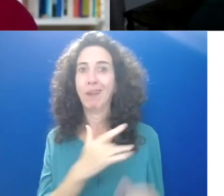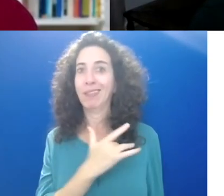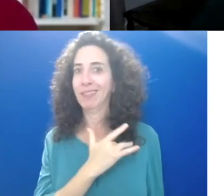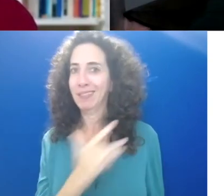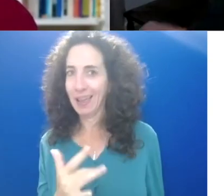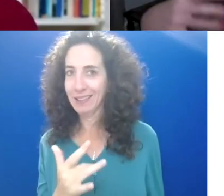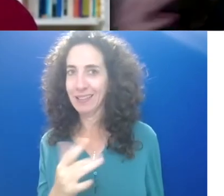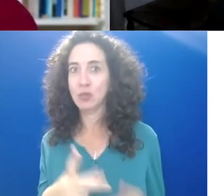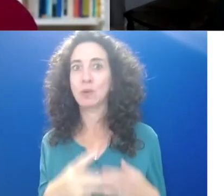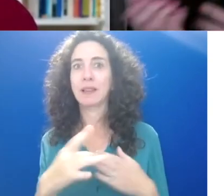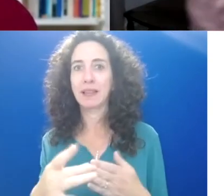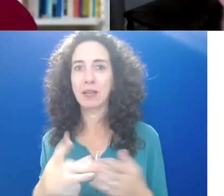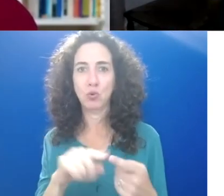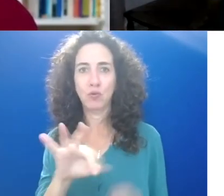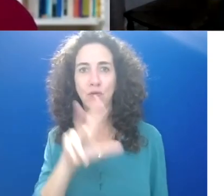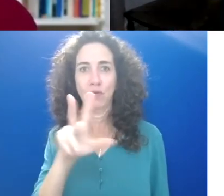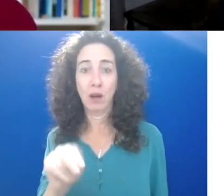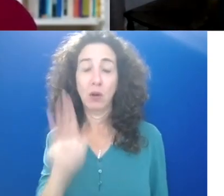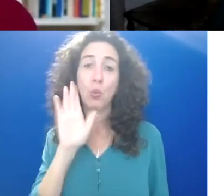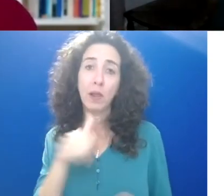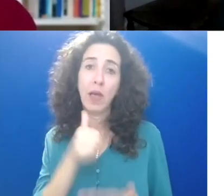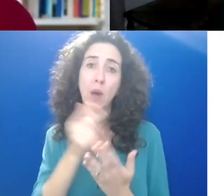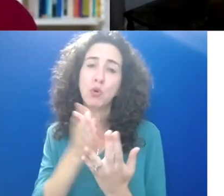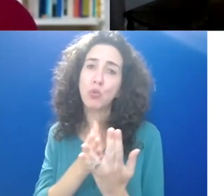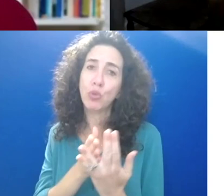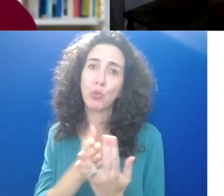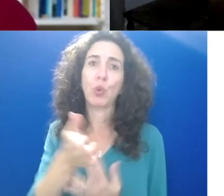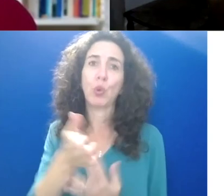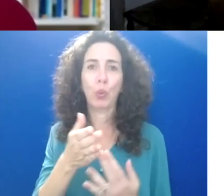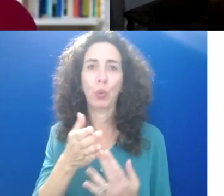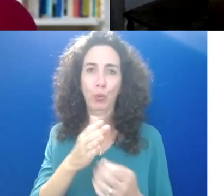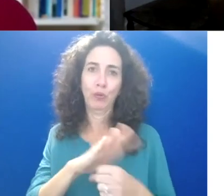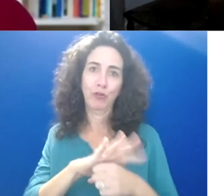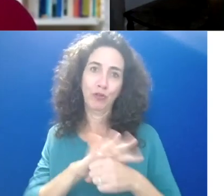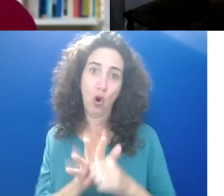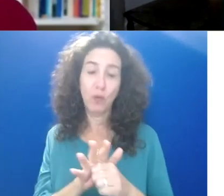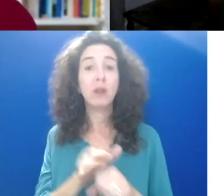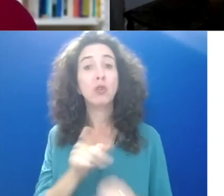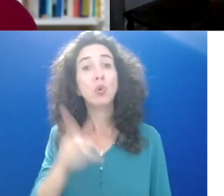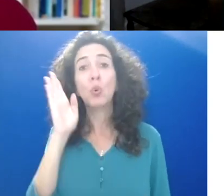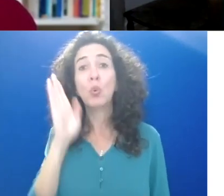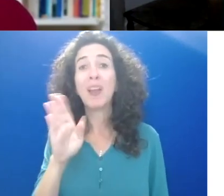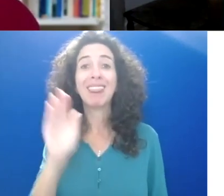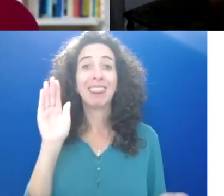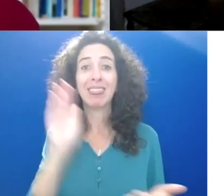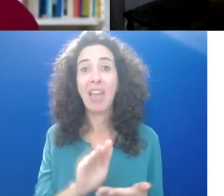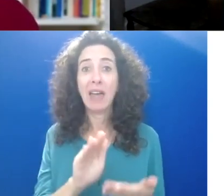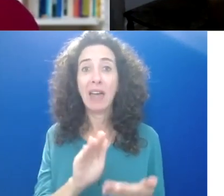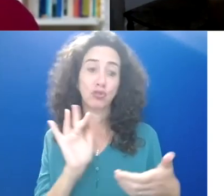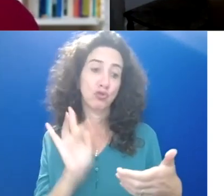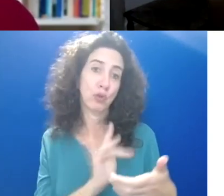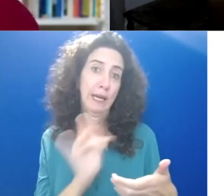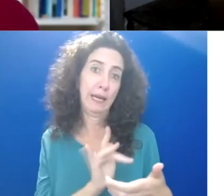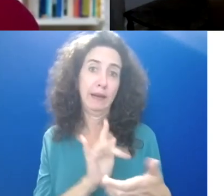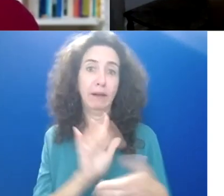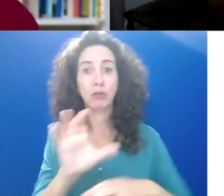next phase is. And also, as kind of a nice compliment, you'll end up spending less time on screens because you actually won't want to. know, right now, we're